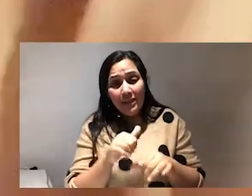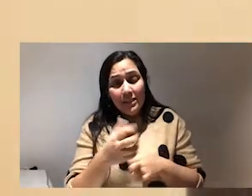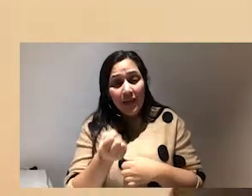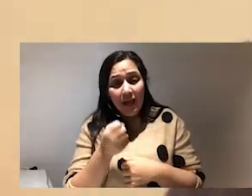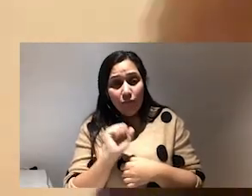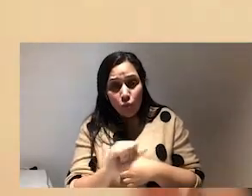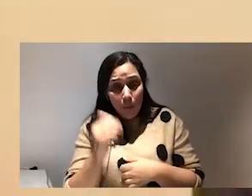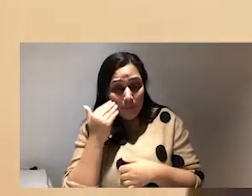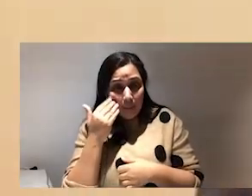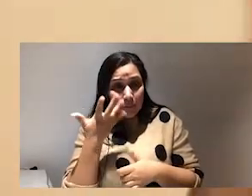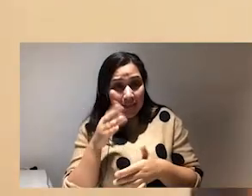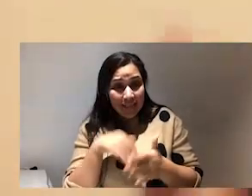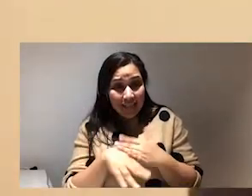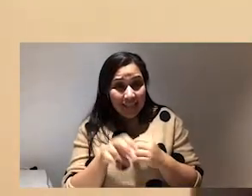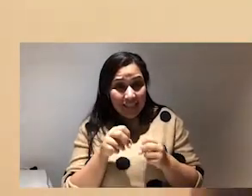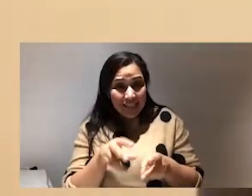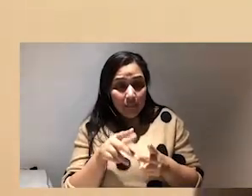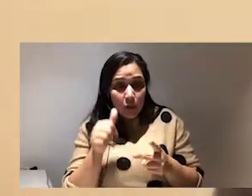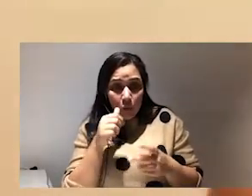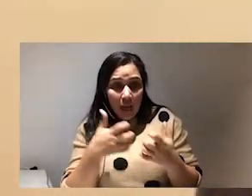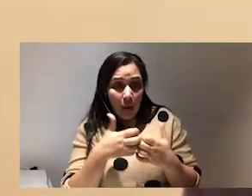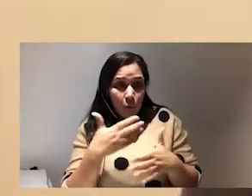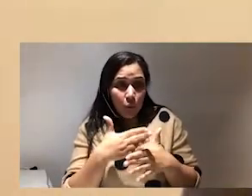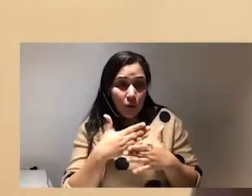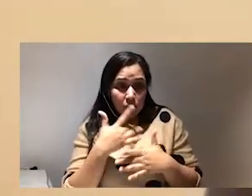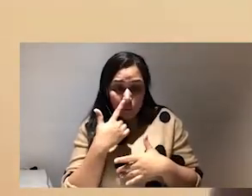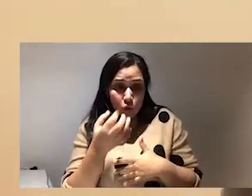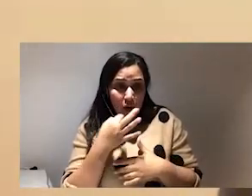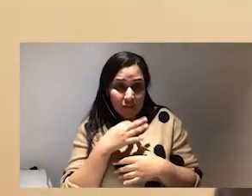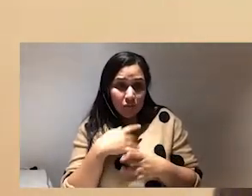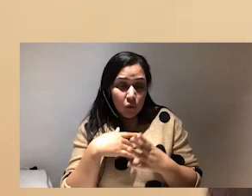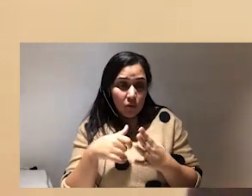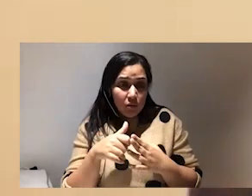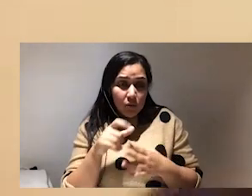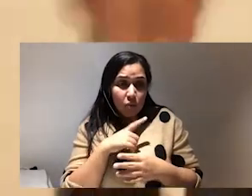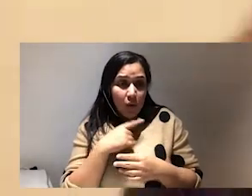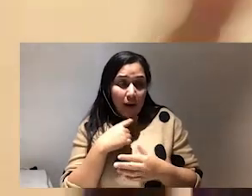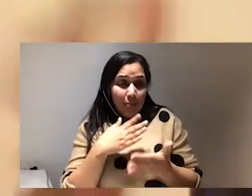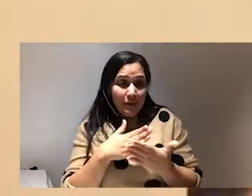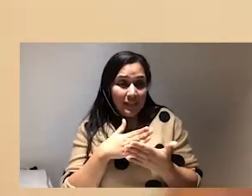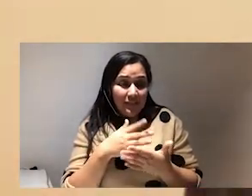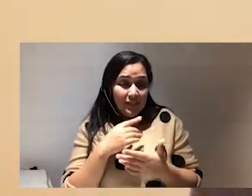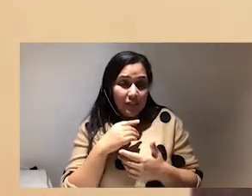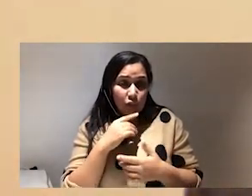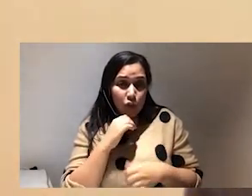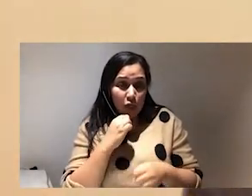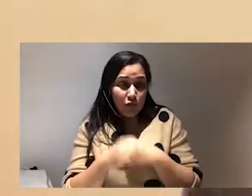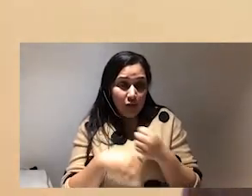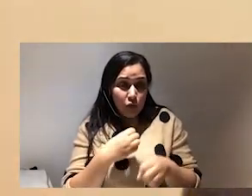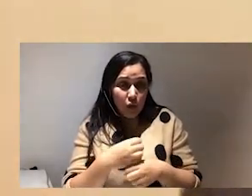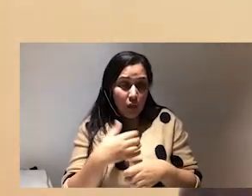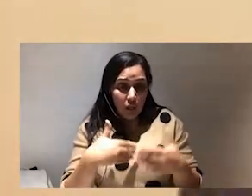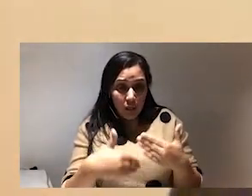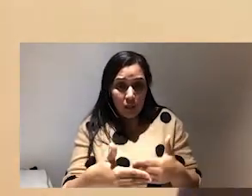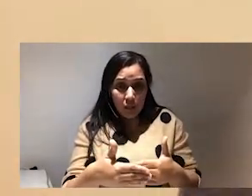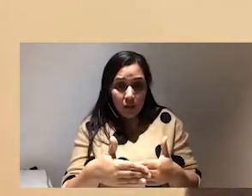has been in the system and understood how it works and what to ask for to kind of pass that on which is why i believe intergenerational solidarity which we don't have um